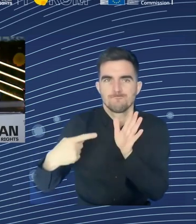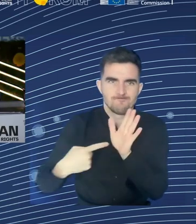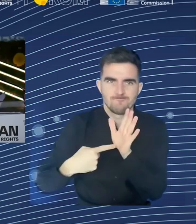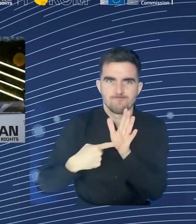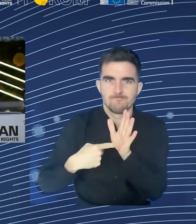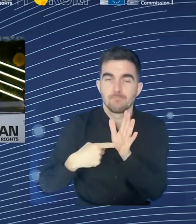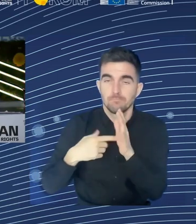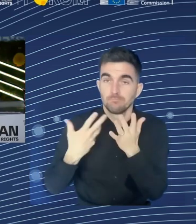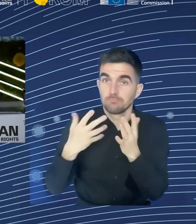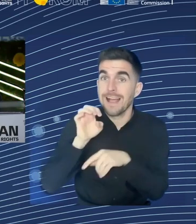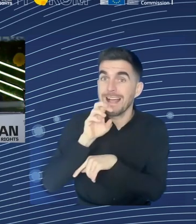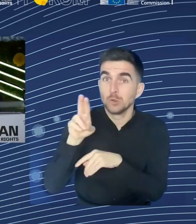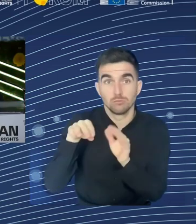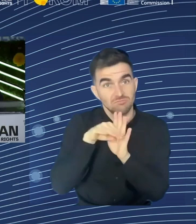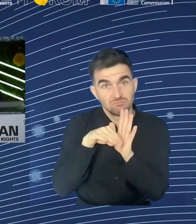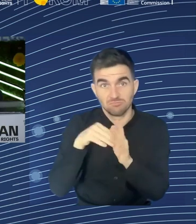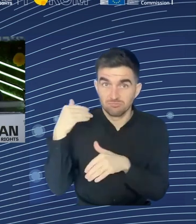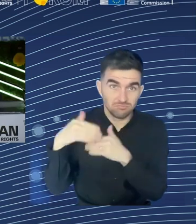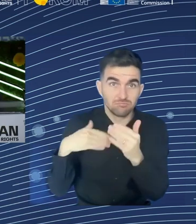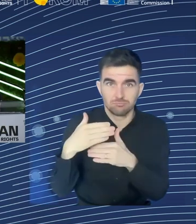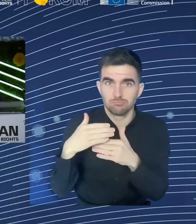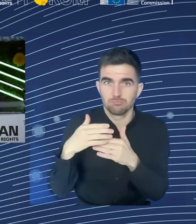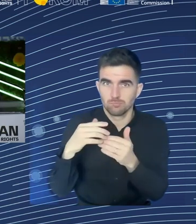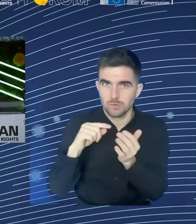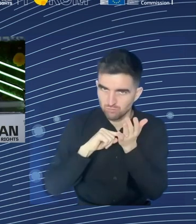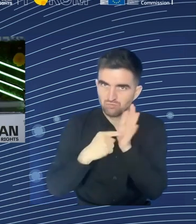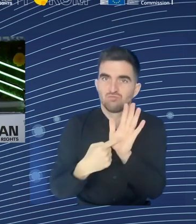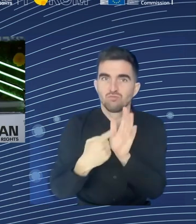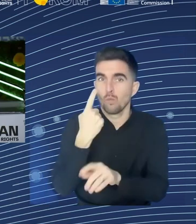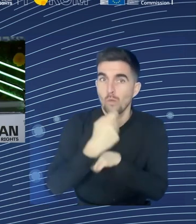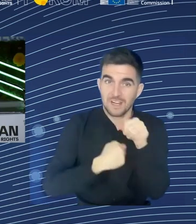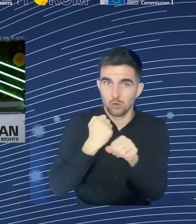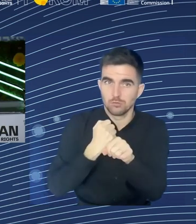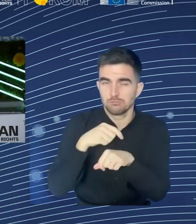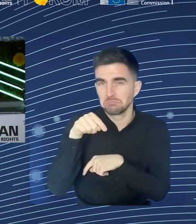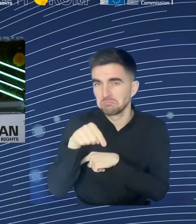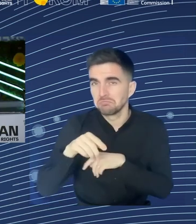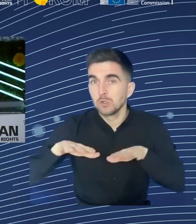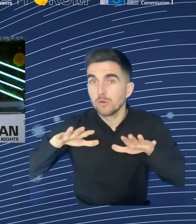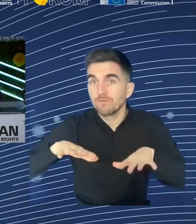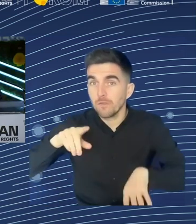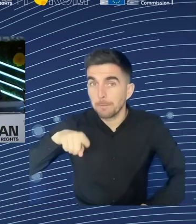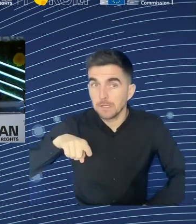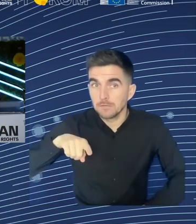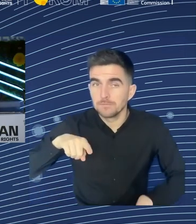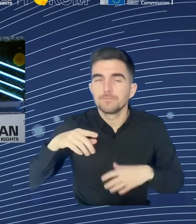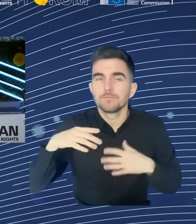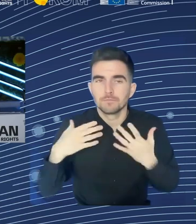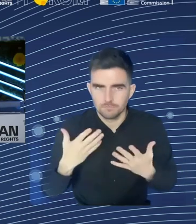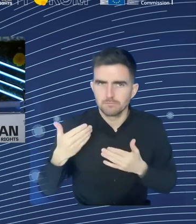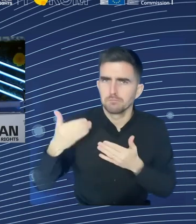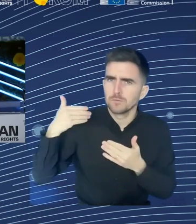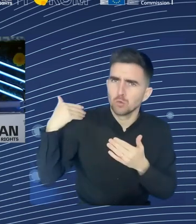of course, there are many other things, considerations in terms of also flexible work arrangements.